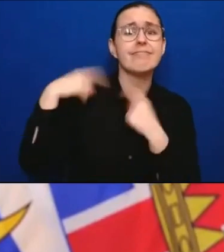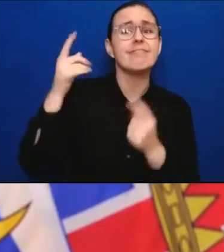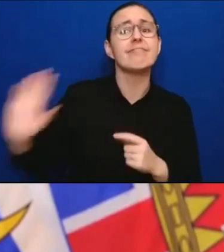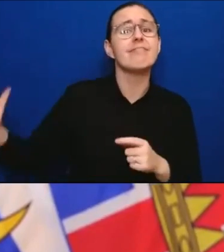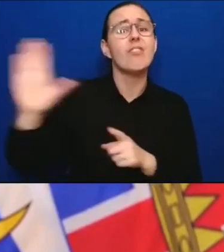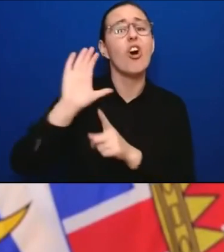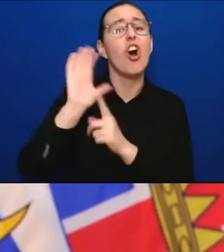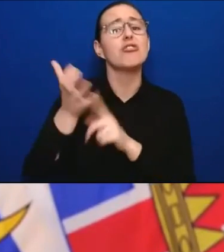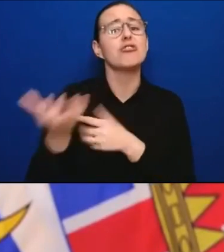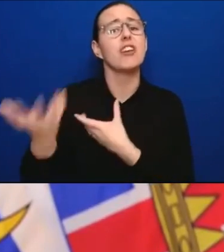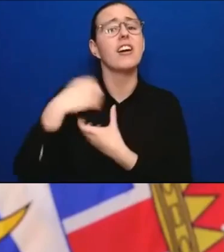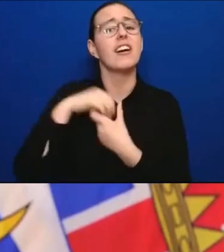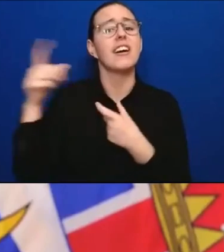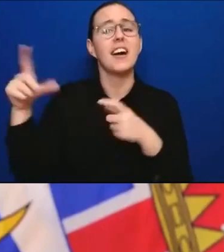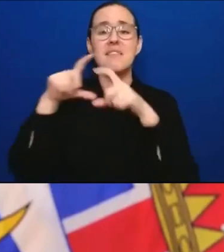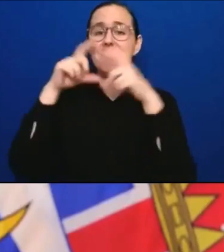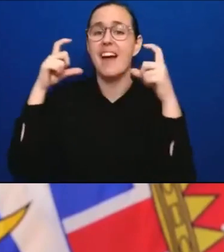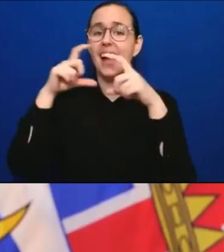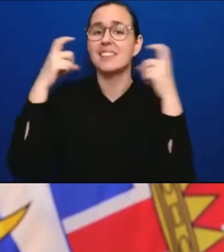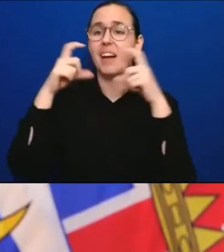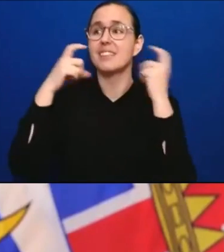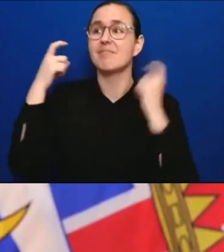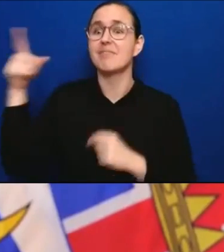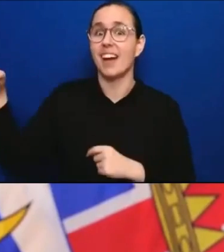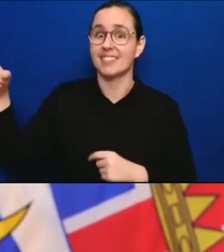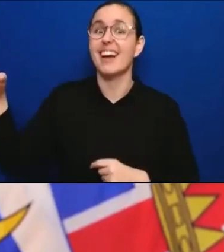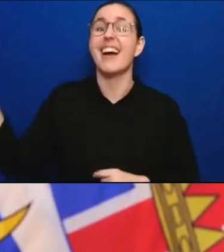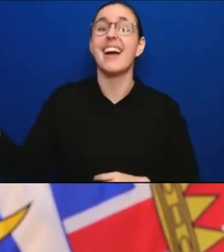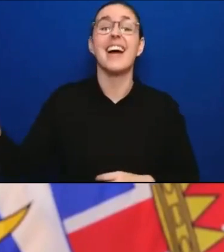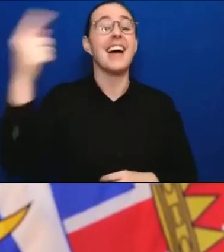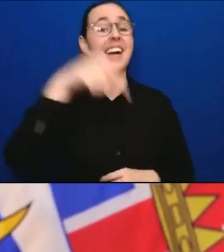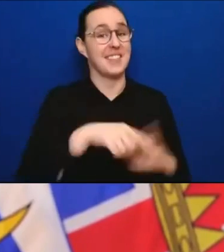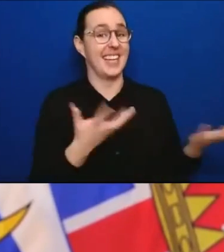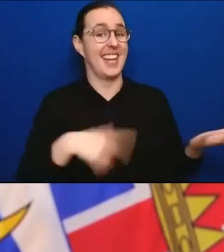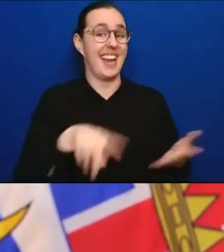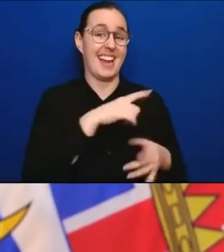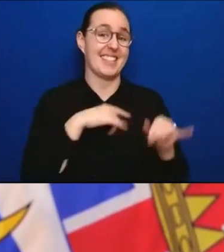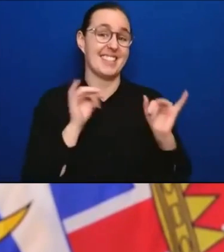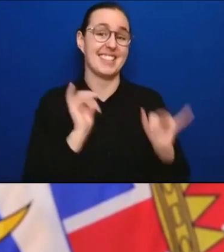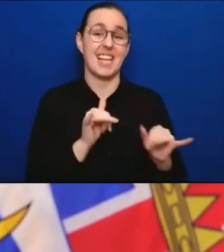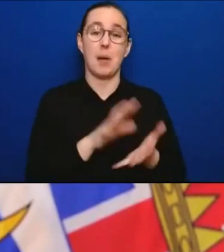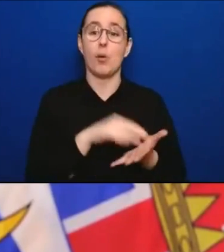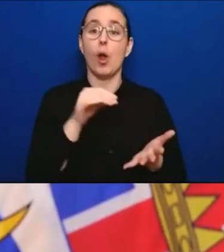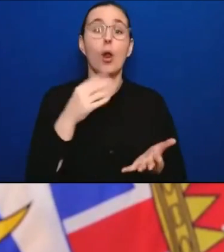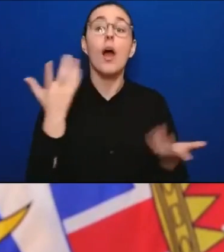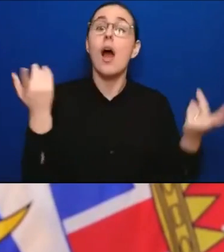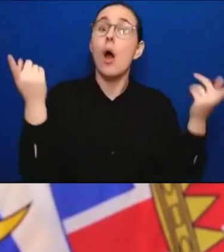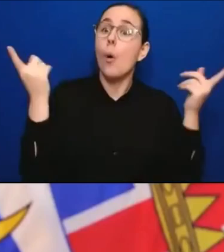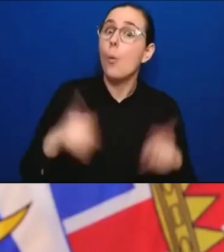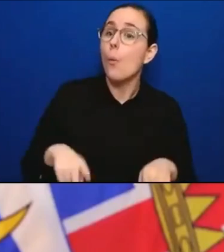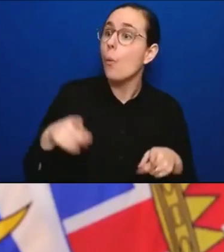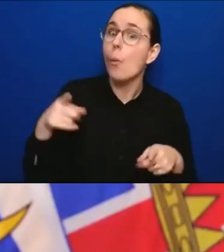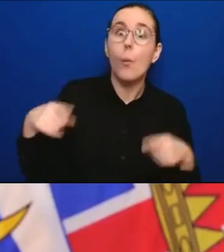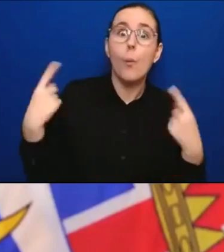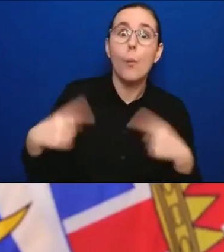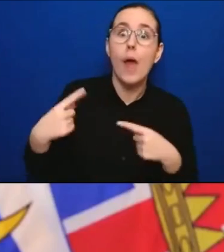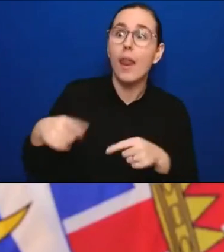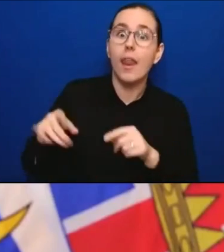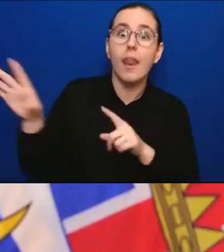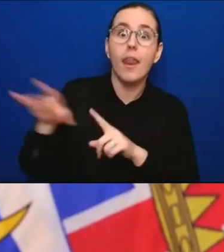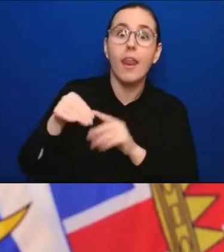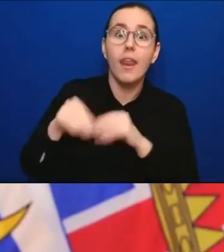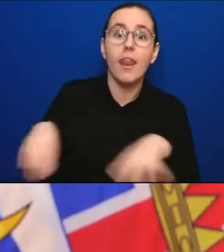it may be important if there's high levels of transmission in a community. But it will be based on guidance and advice, not on